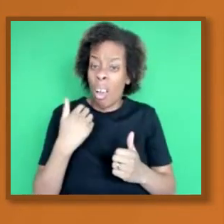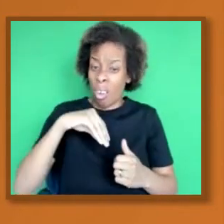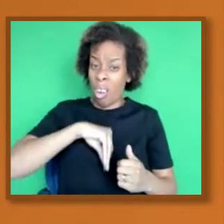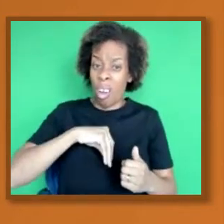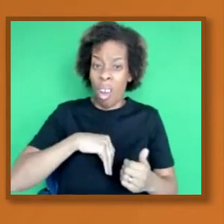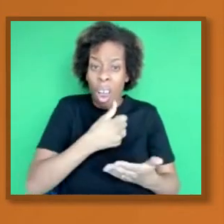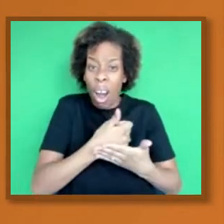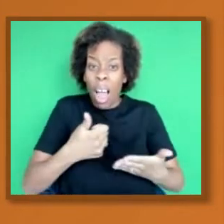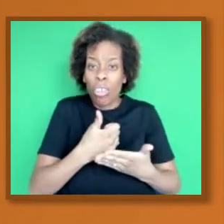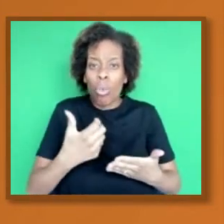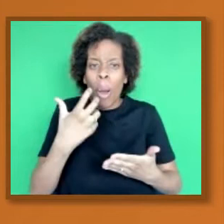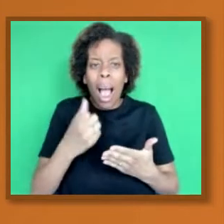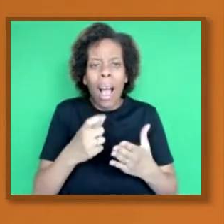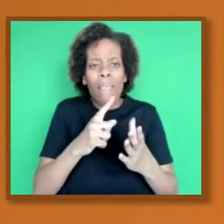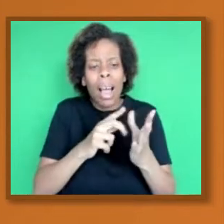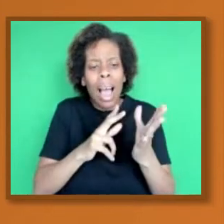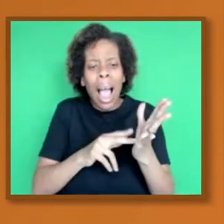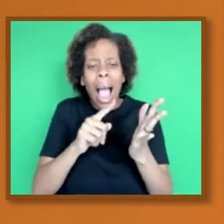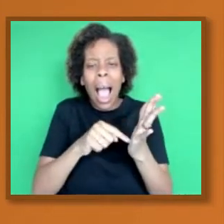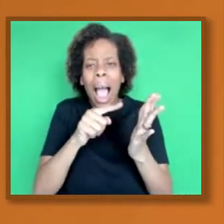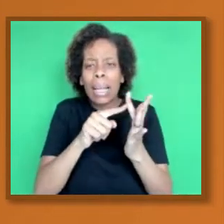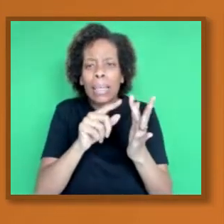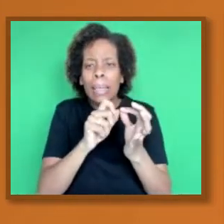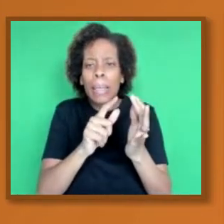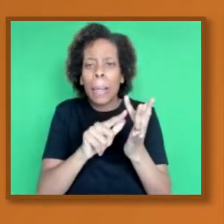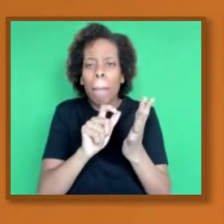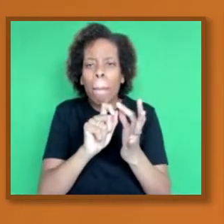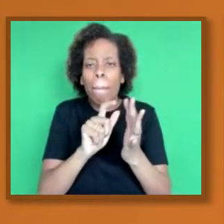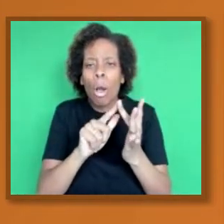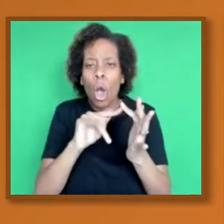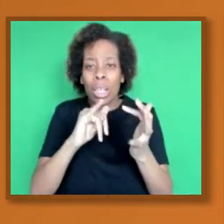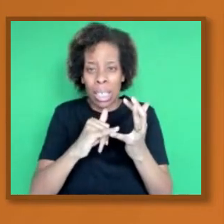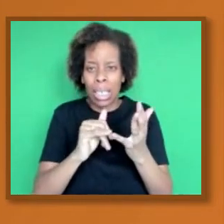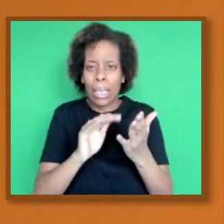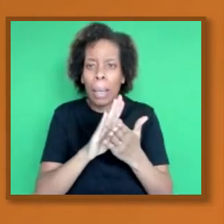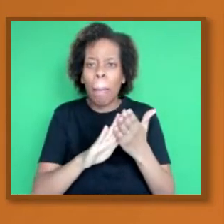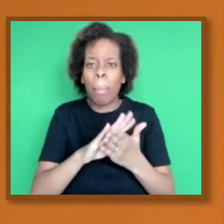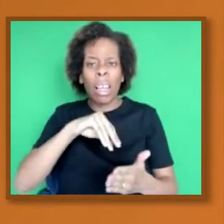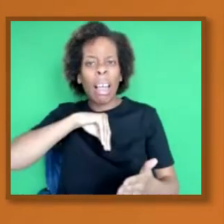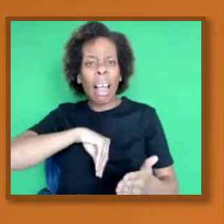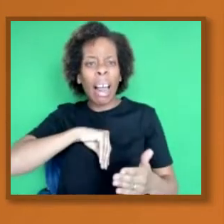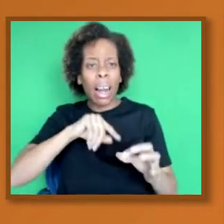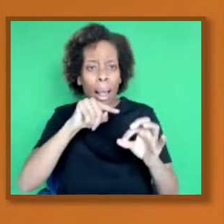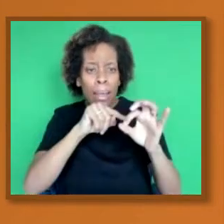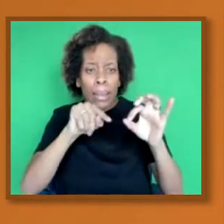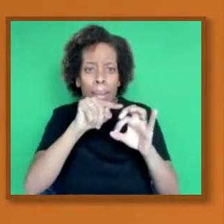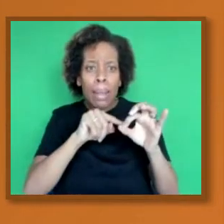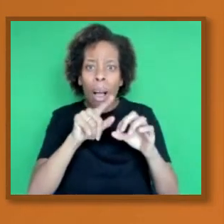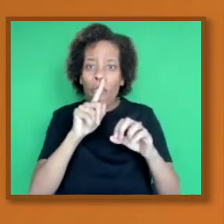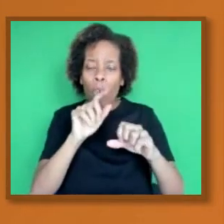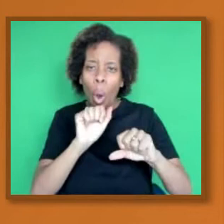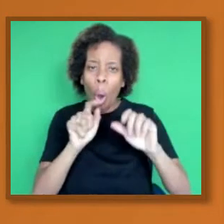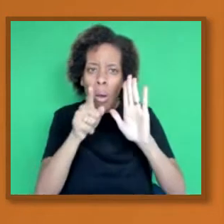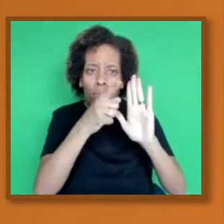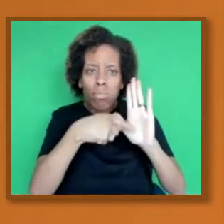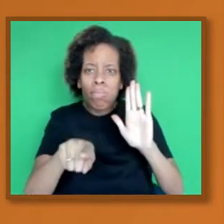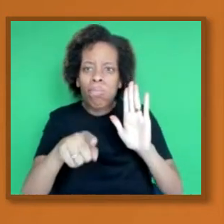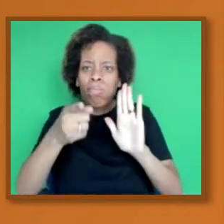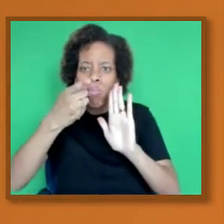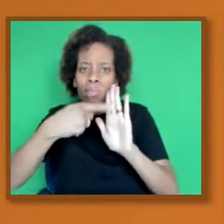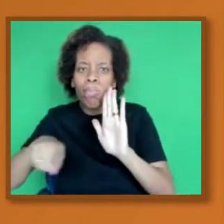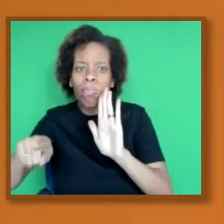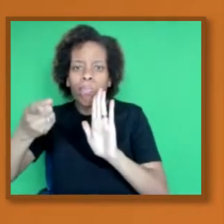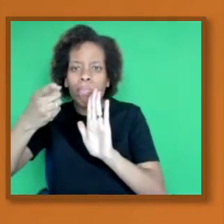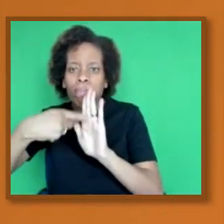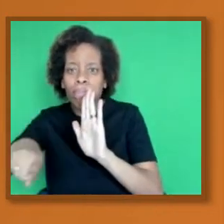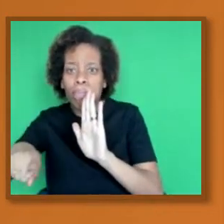is they actually surround the virus. And prevent the virus from coming in. It's a bit